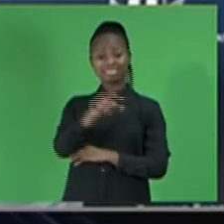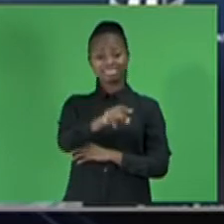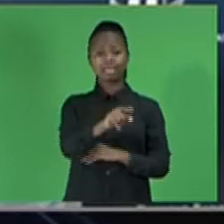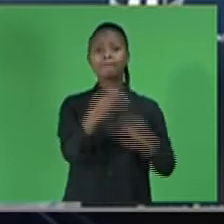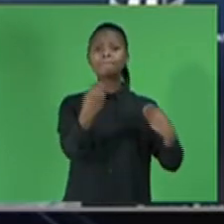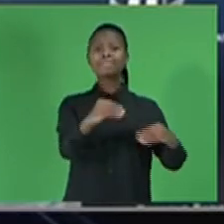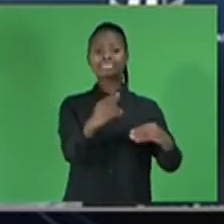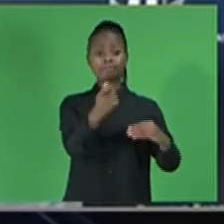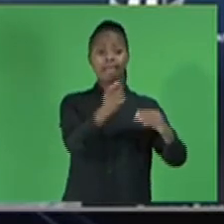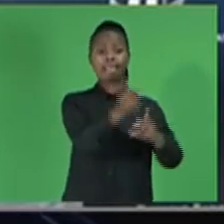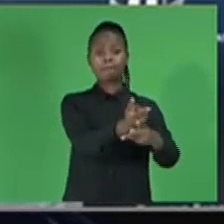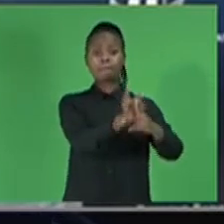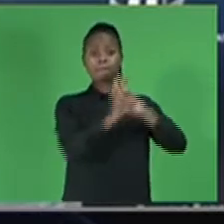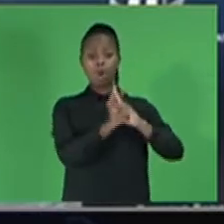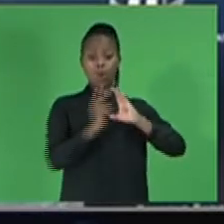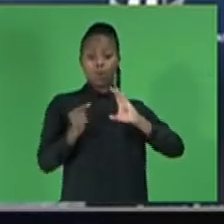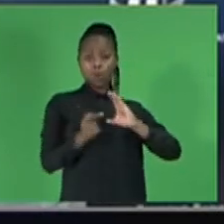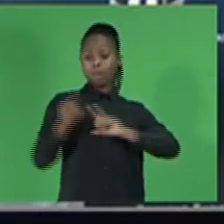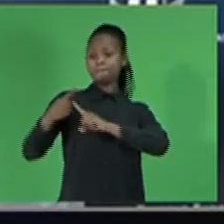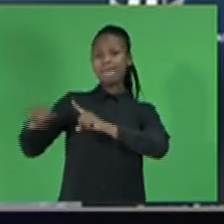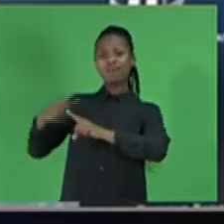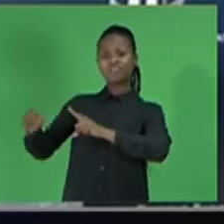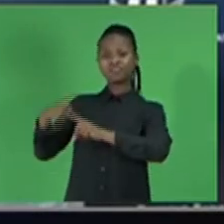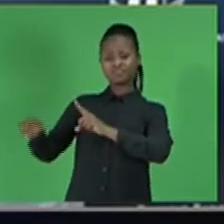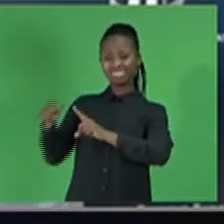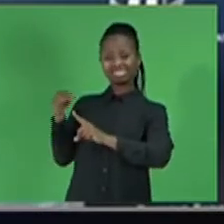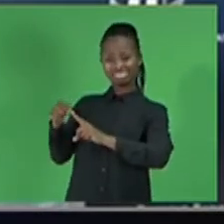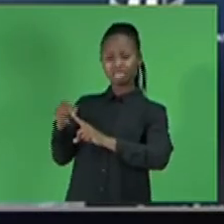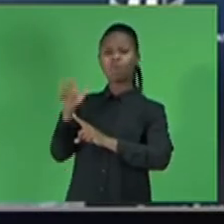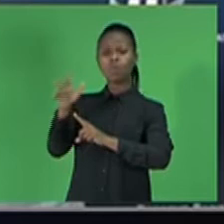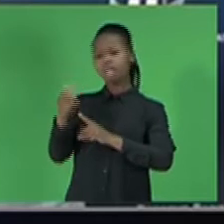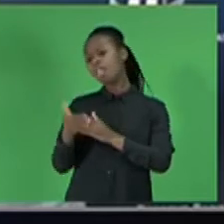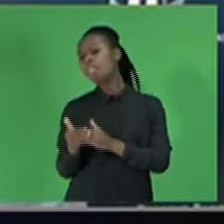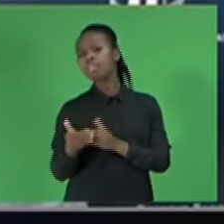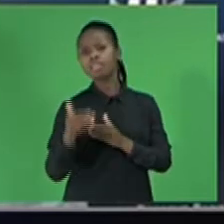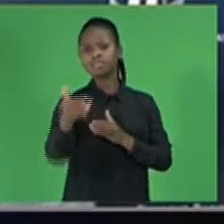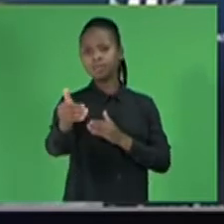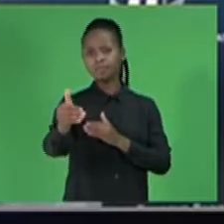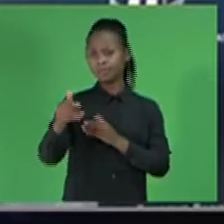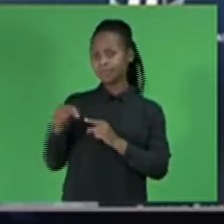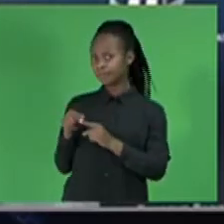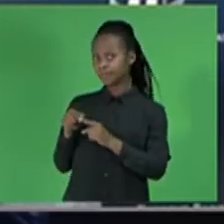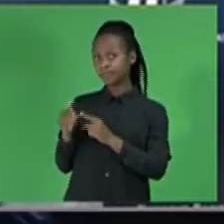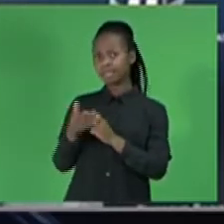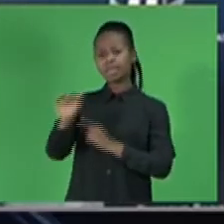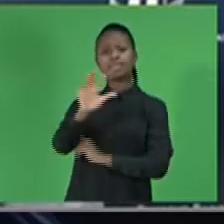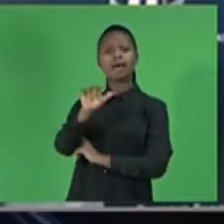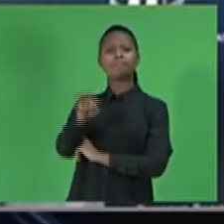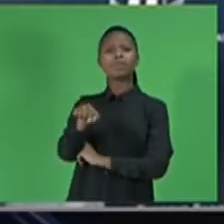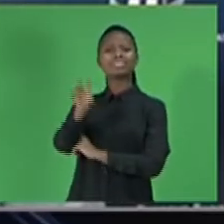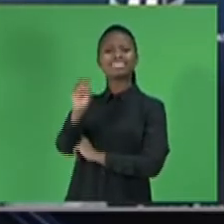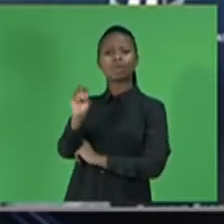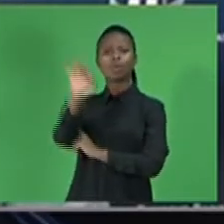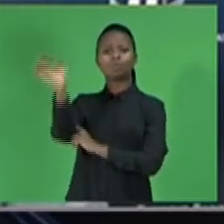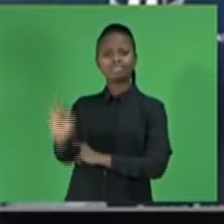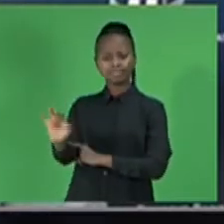Although financing conditions have improved and fiscal risk has eased,